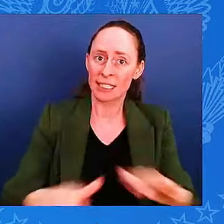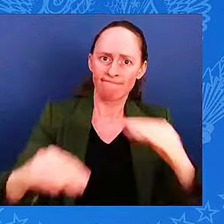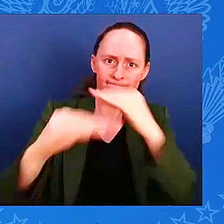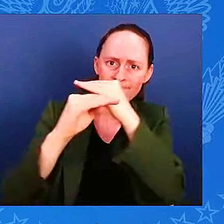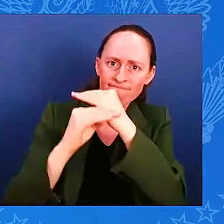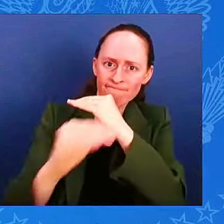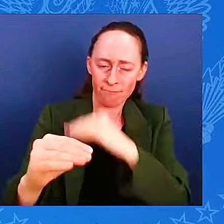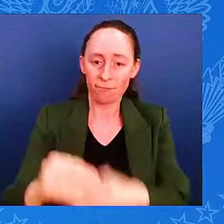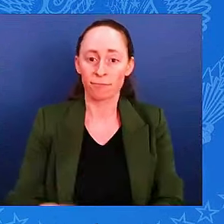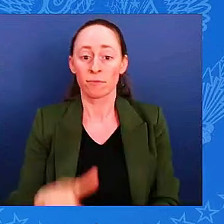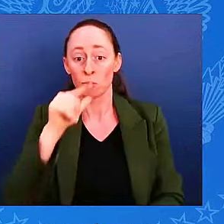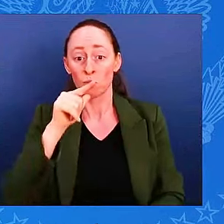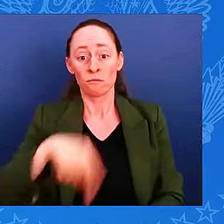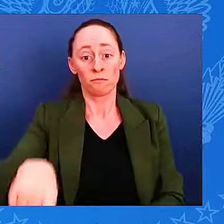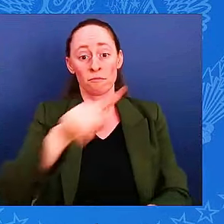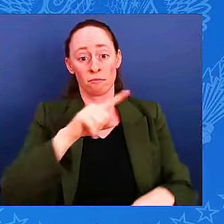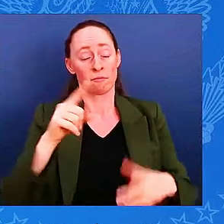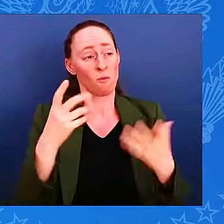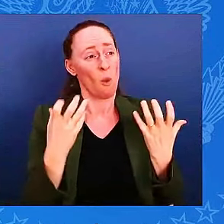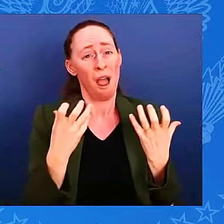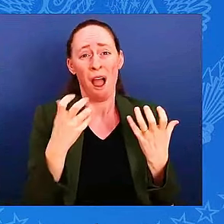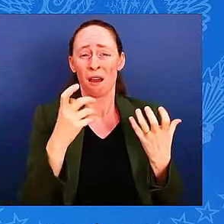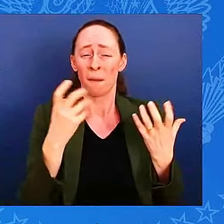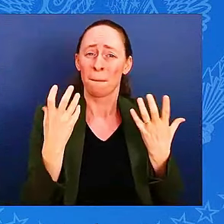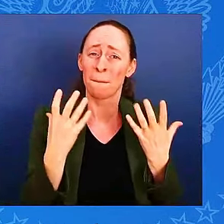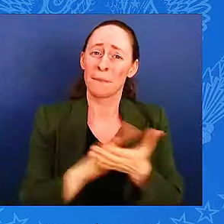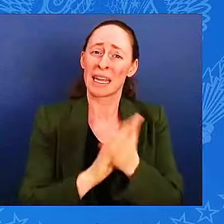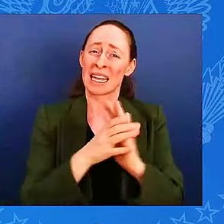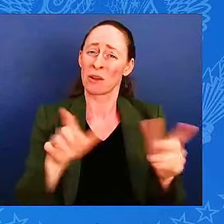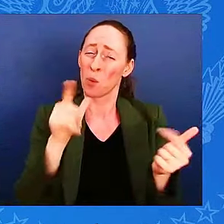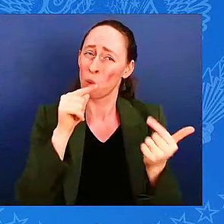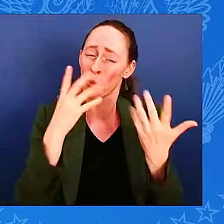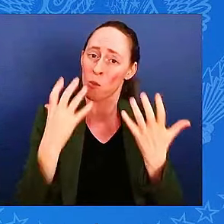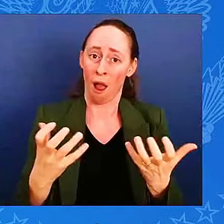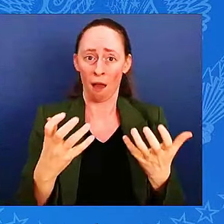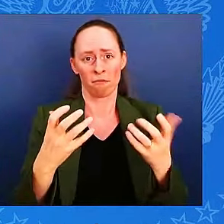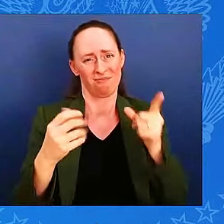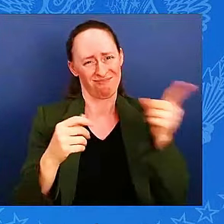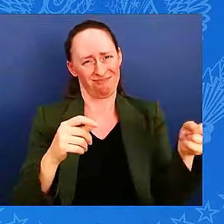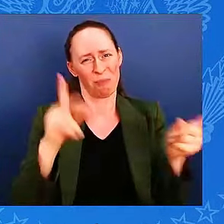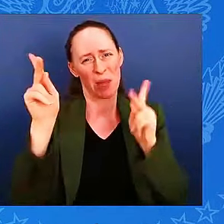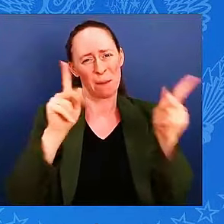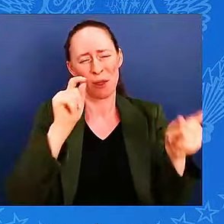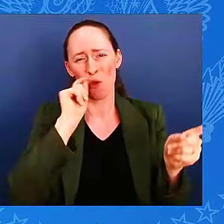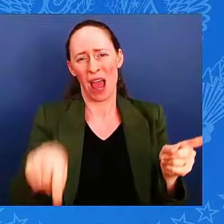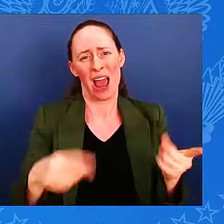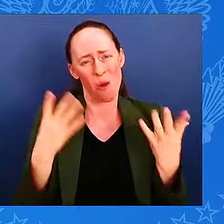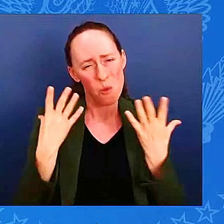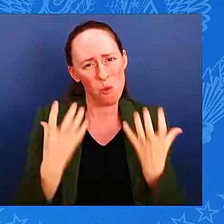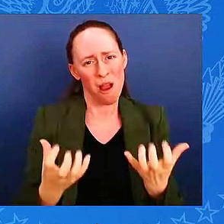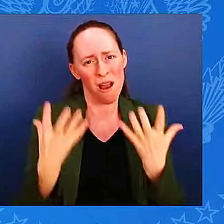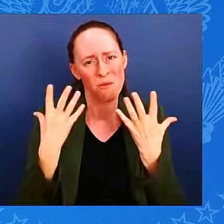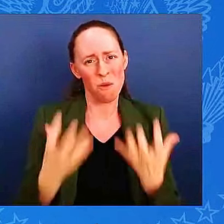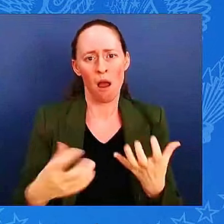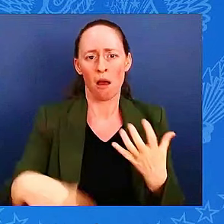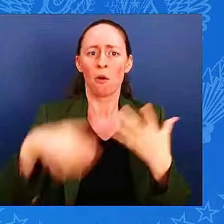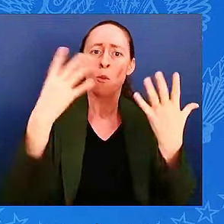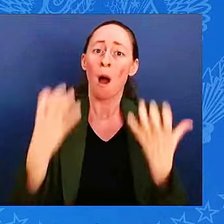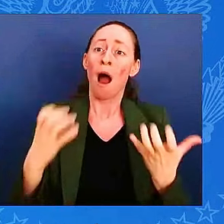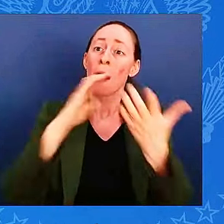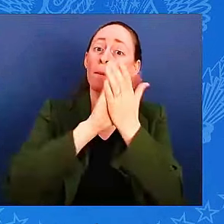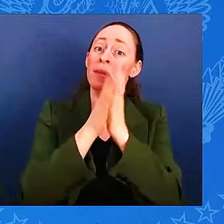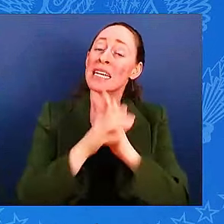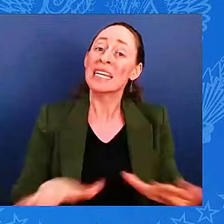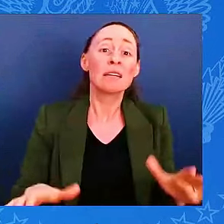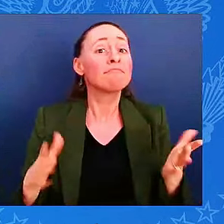A just and lasting peace. Peace is not only the end of fighting. Peace is not simply the absence